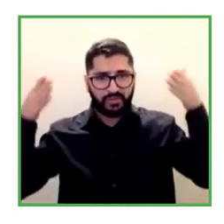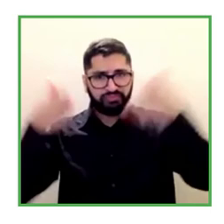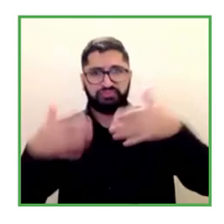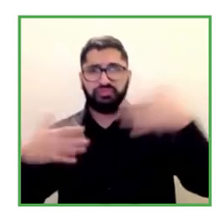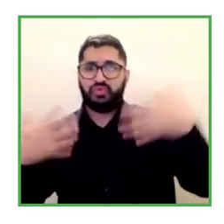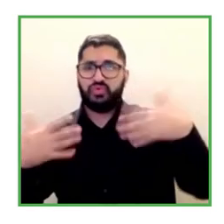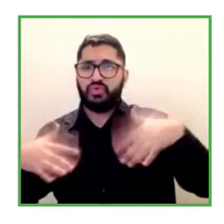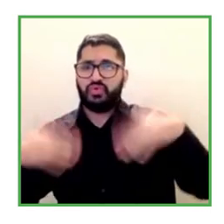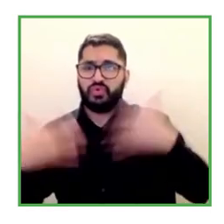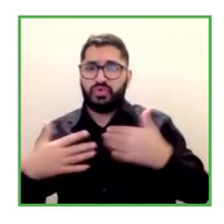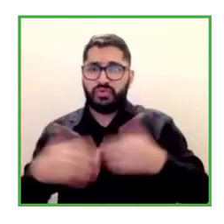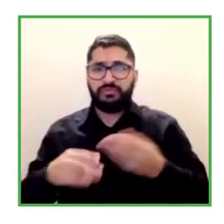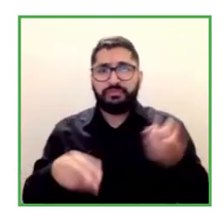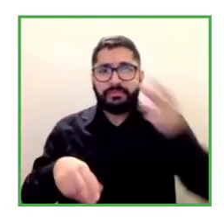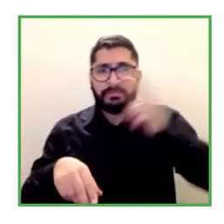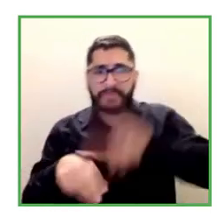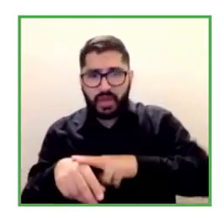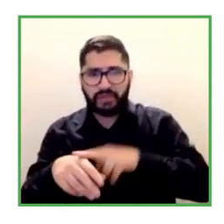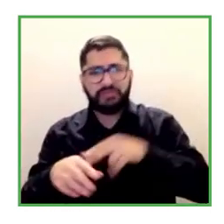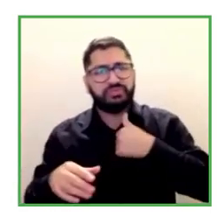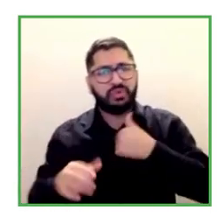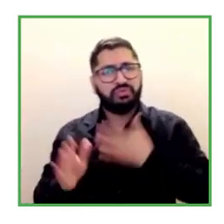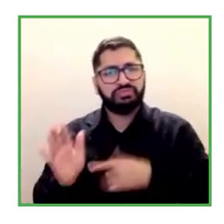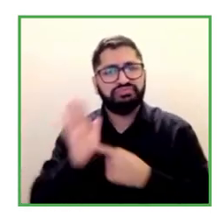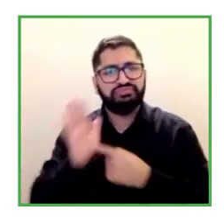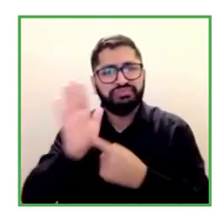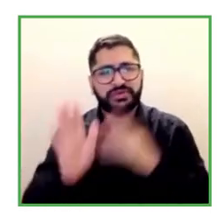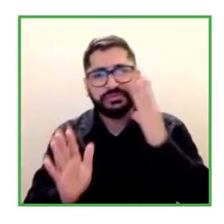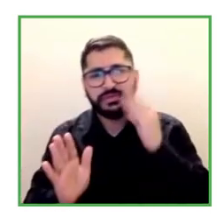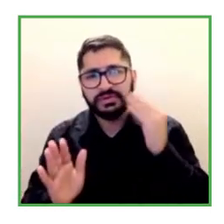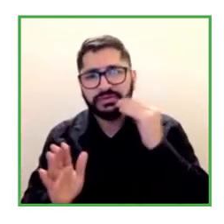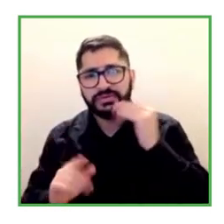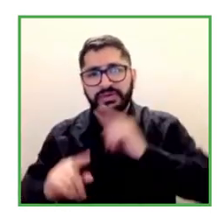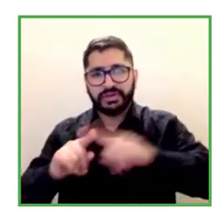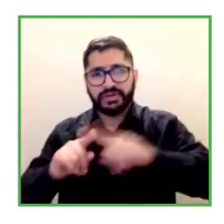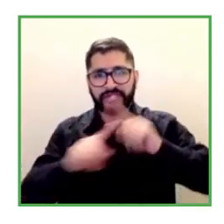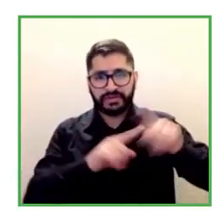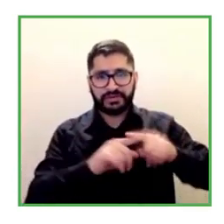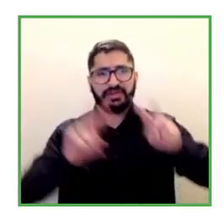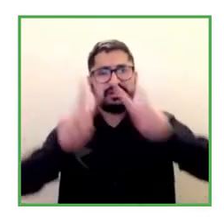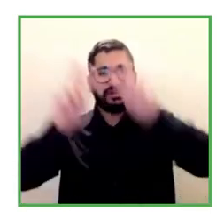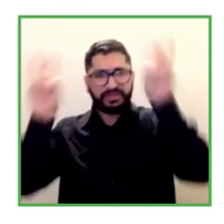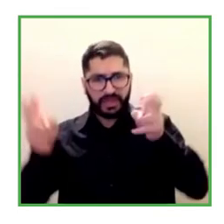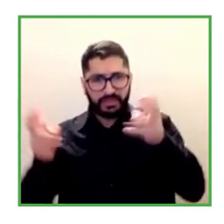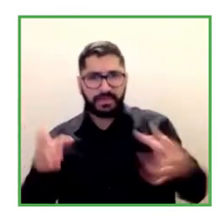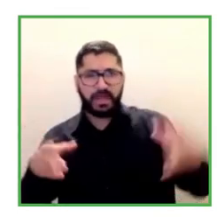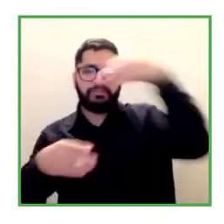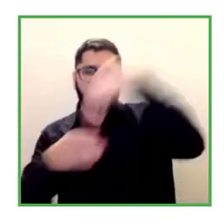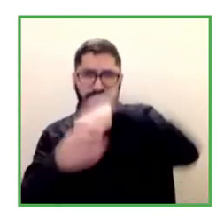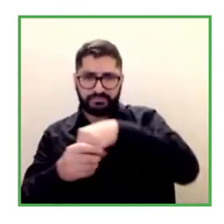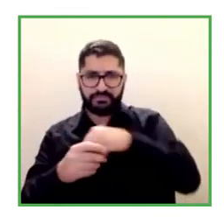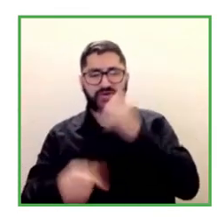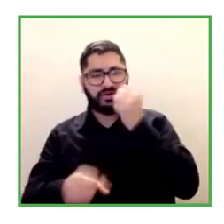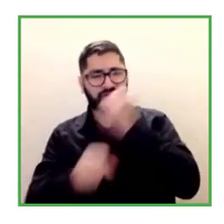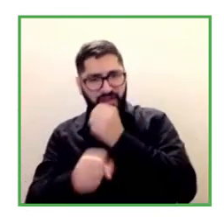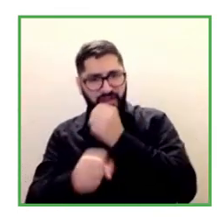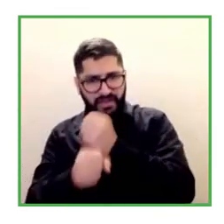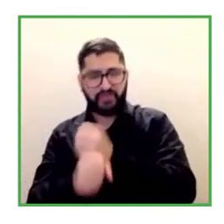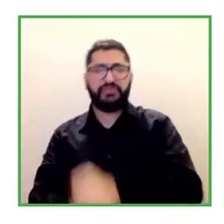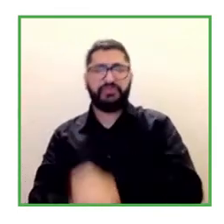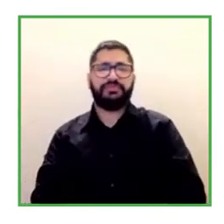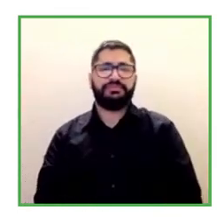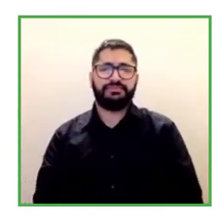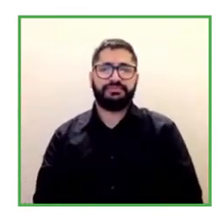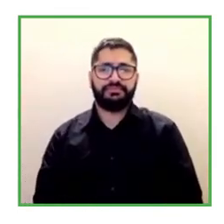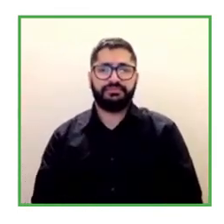can you share about this with what you were saying about reincorporating these these